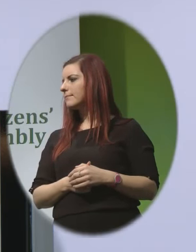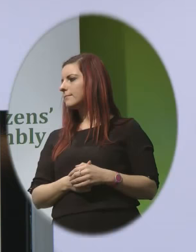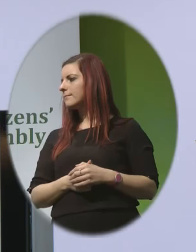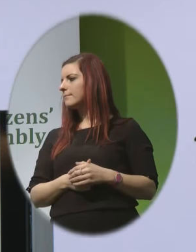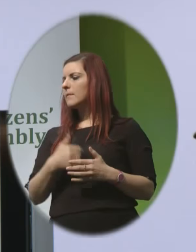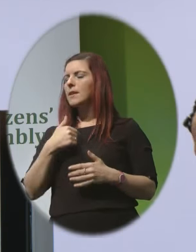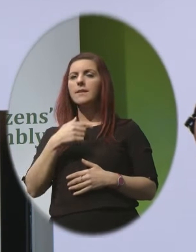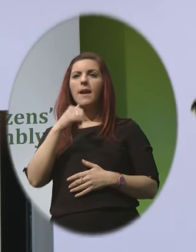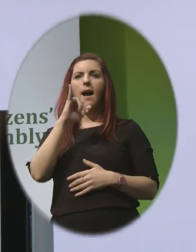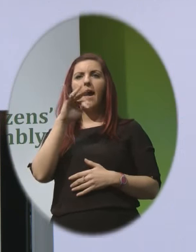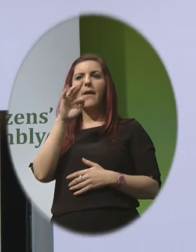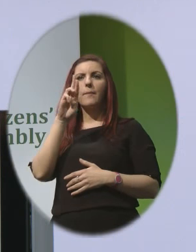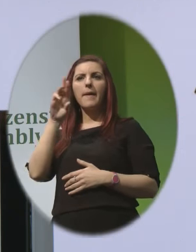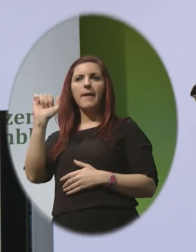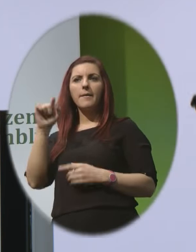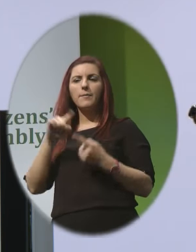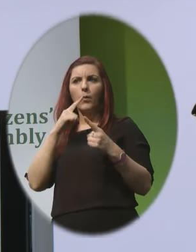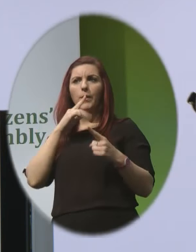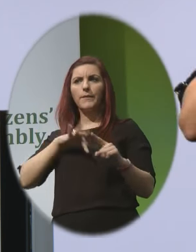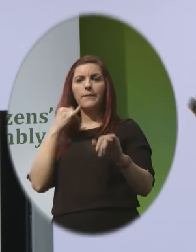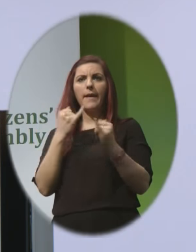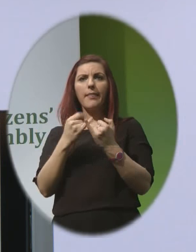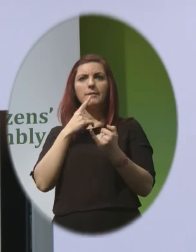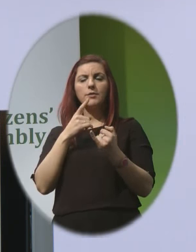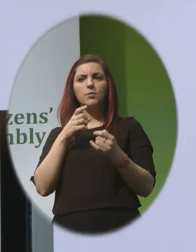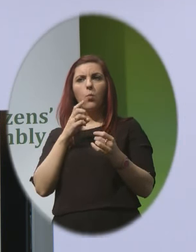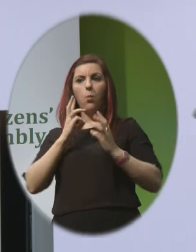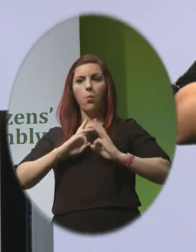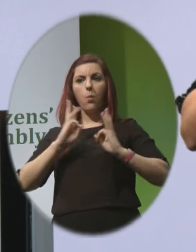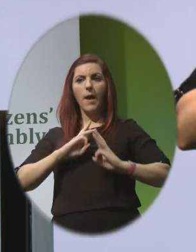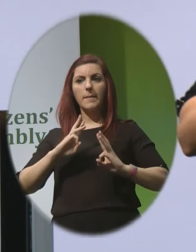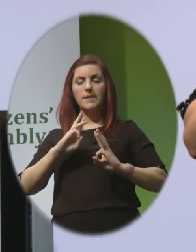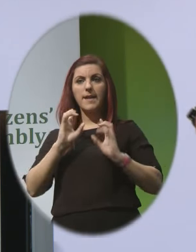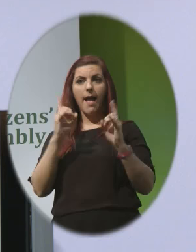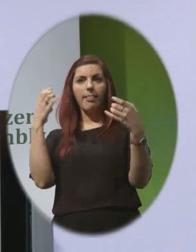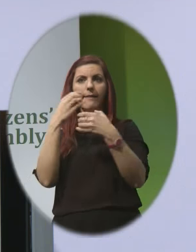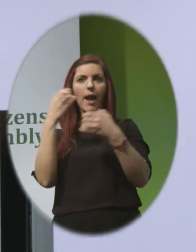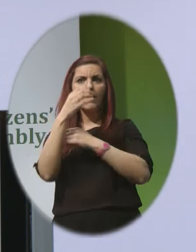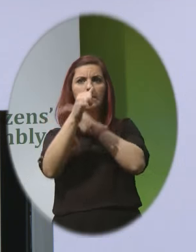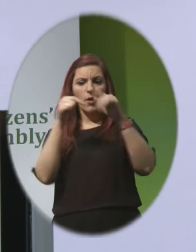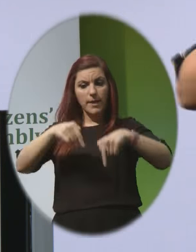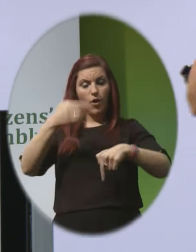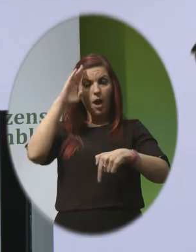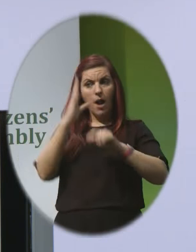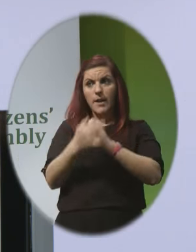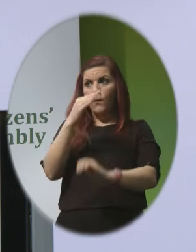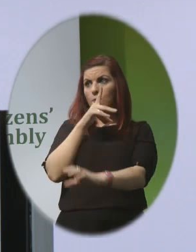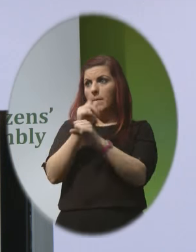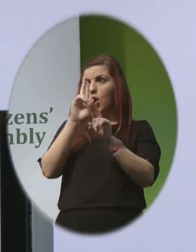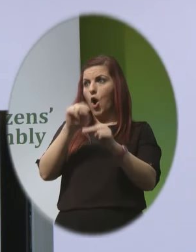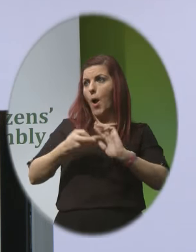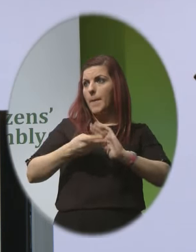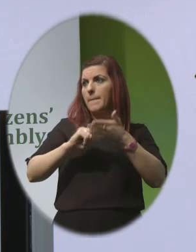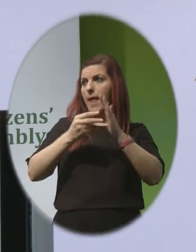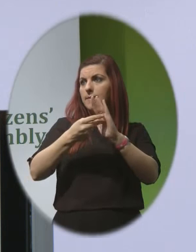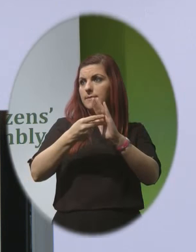the IFPA feels that women's healthcare experience in Ireland when it comes to unplanned pregnancy falls far below